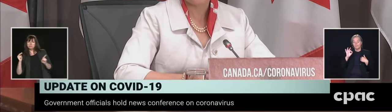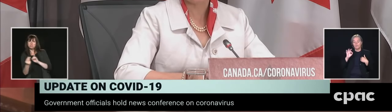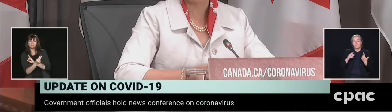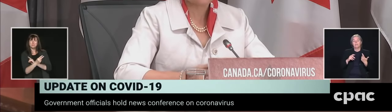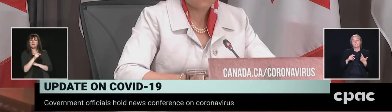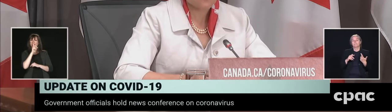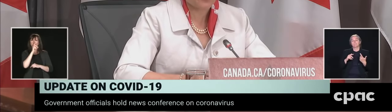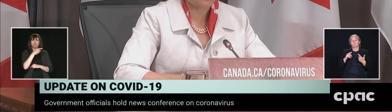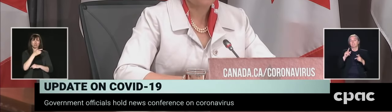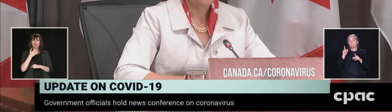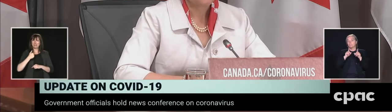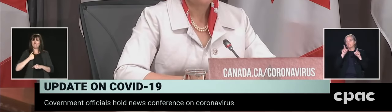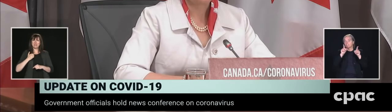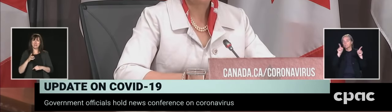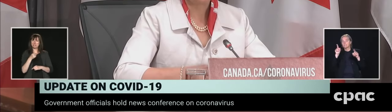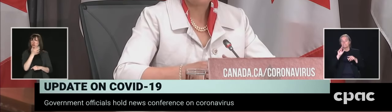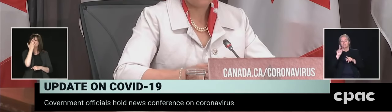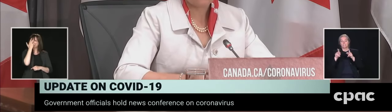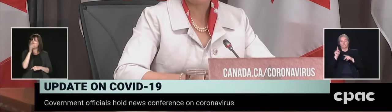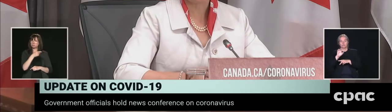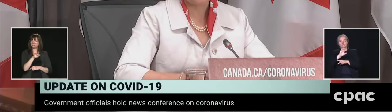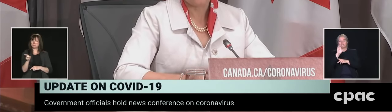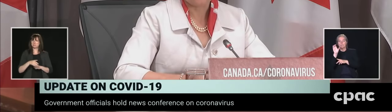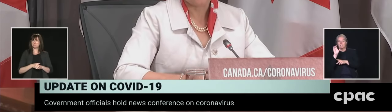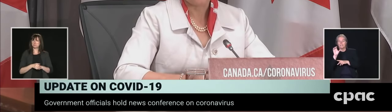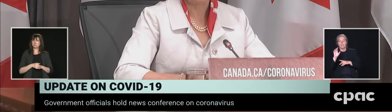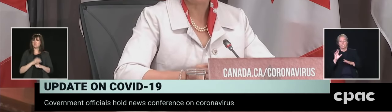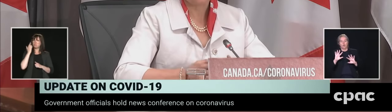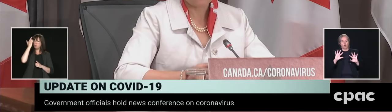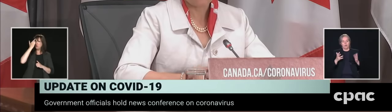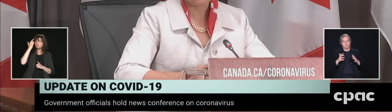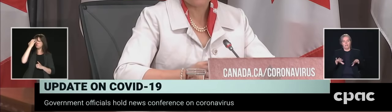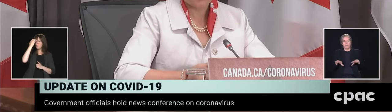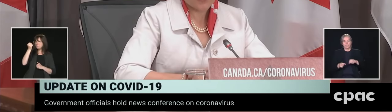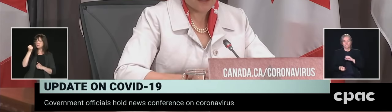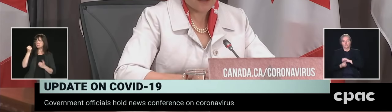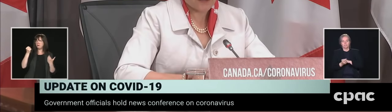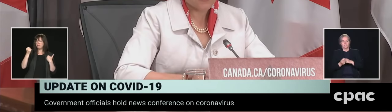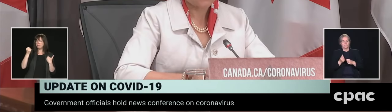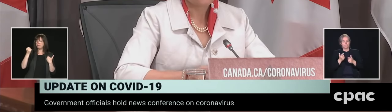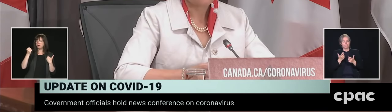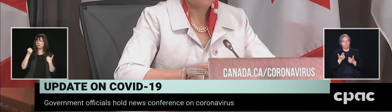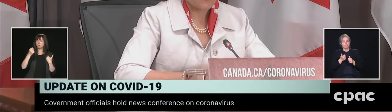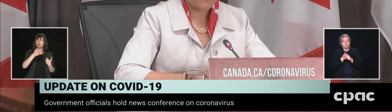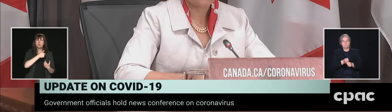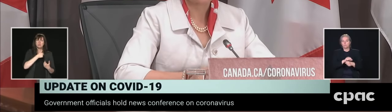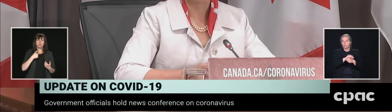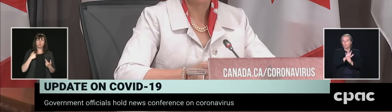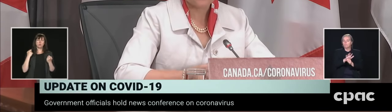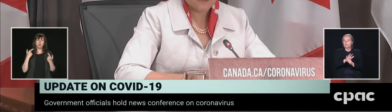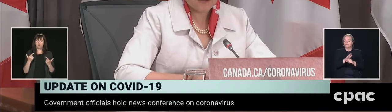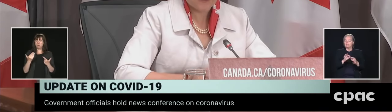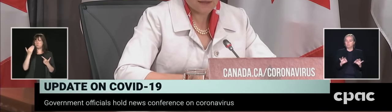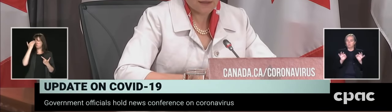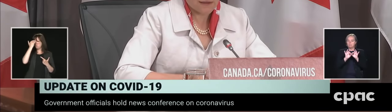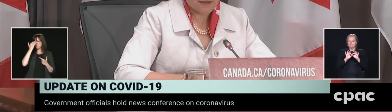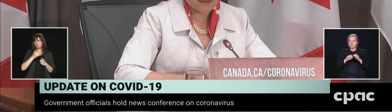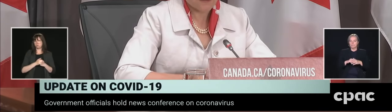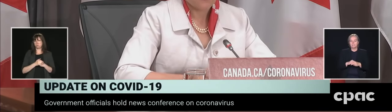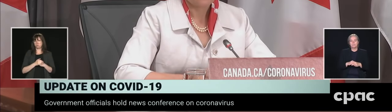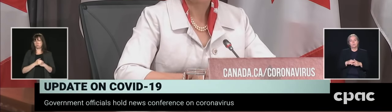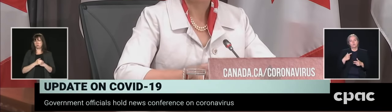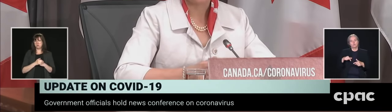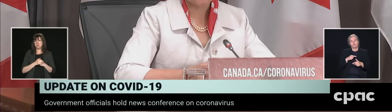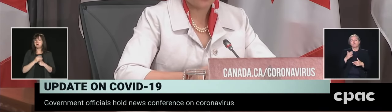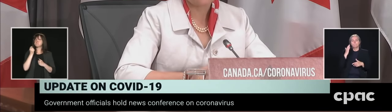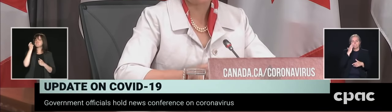are so sensible. We all knew, we all understood that physical distancing,